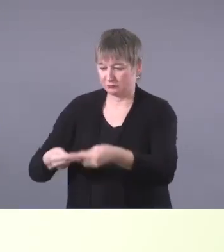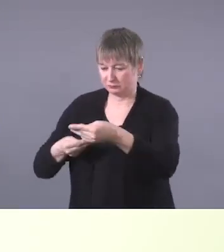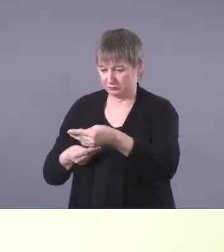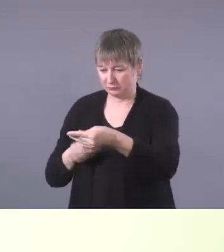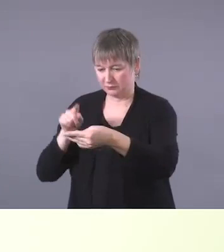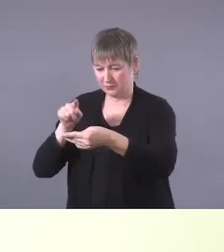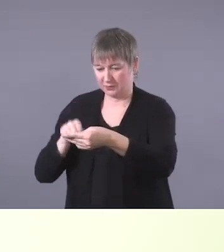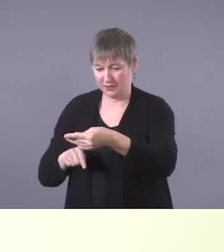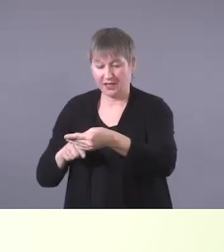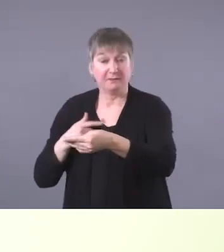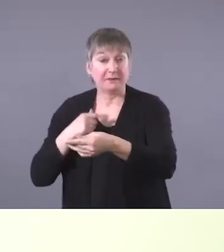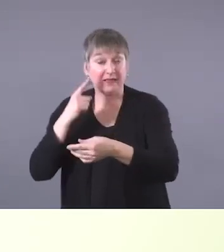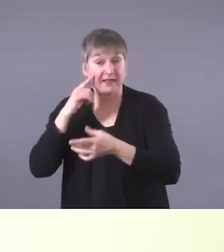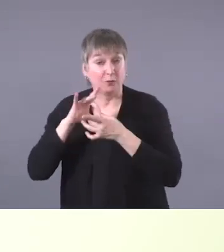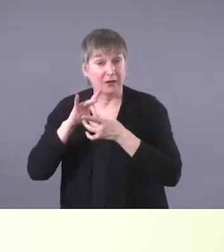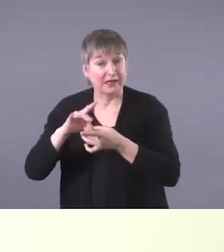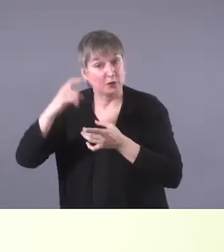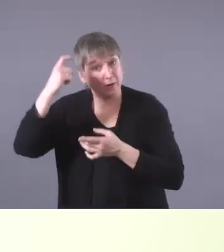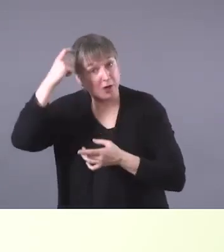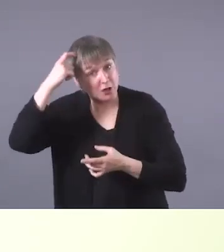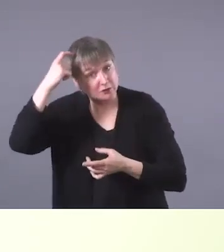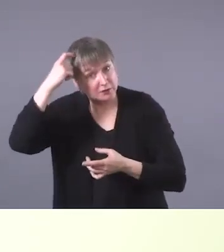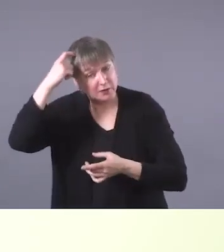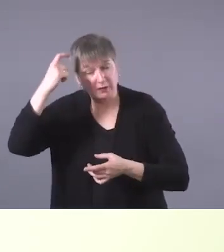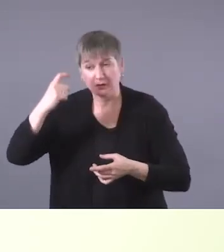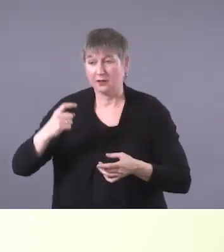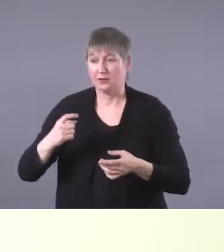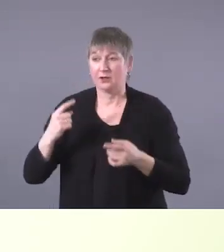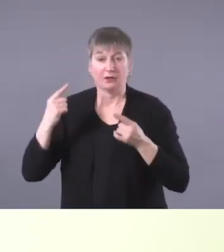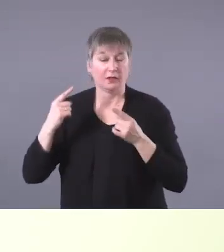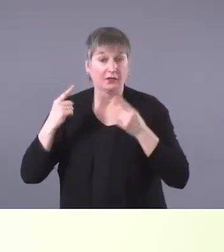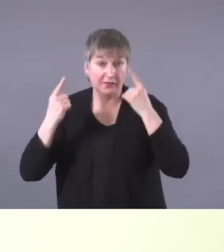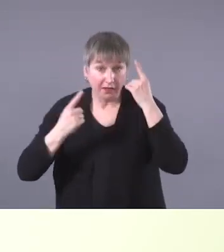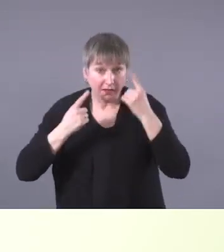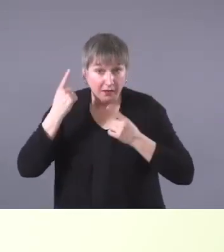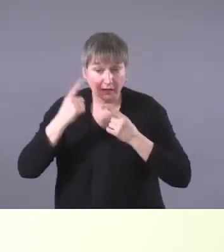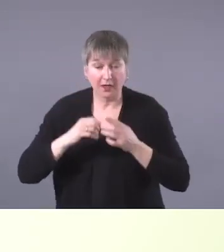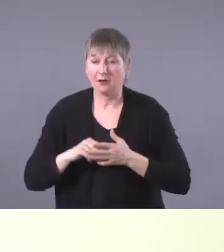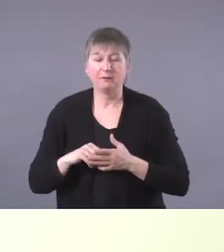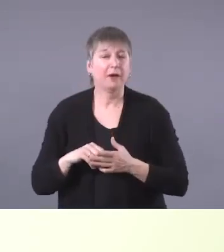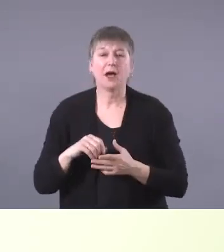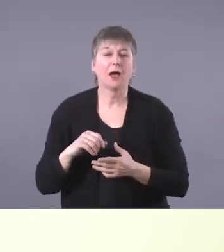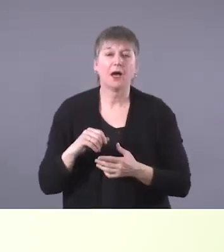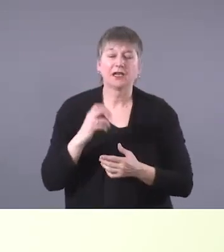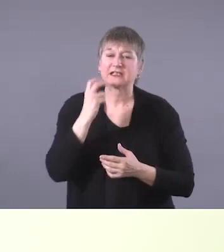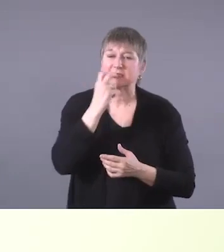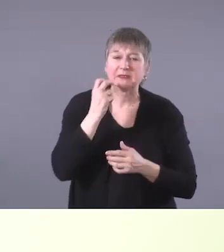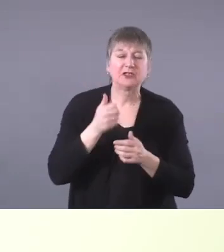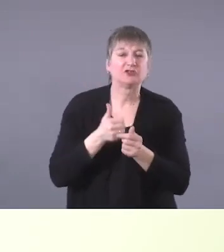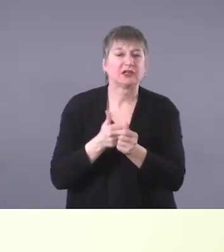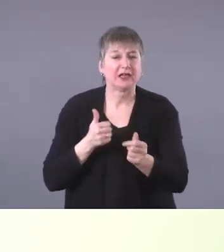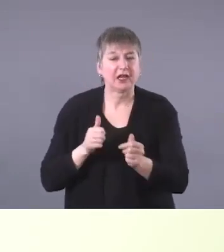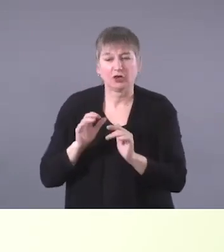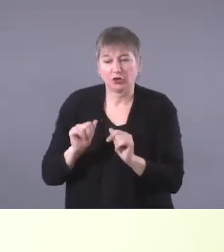cognitively related or, you know, whereas a speech delay can simply be something that they will, you know,